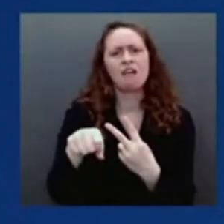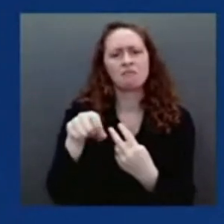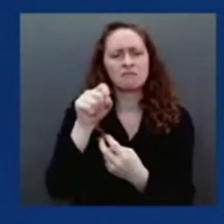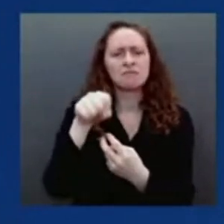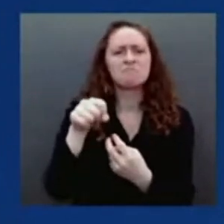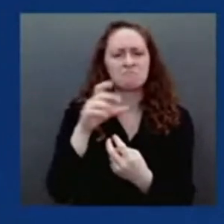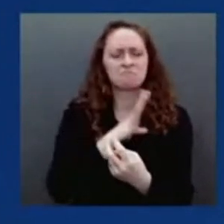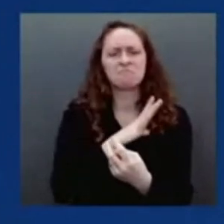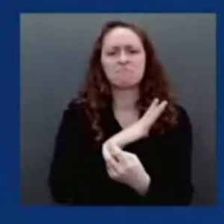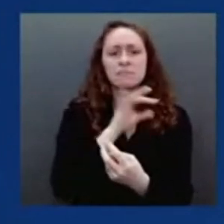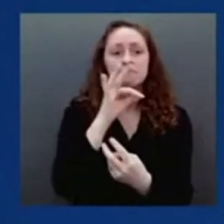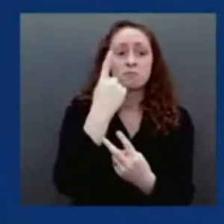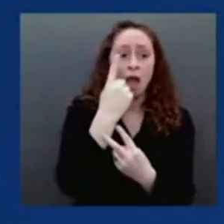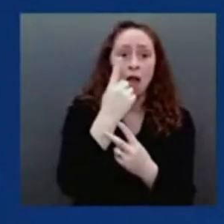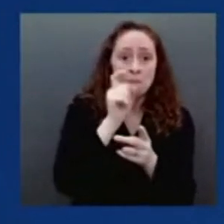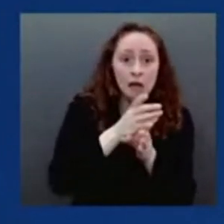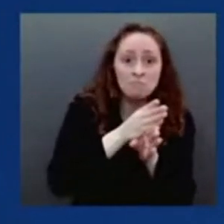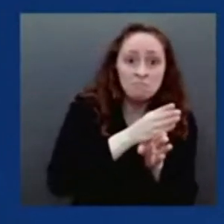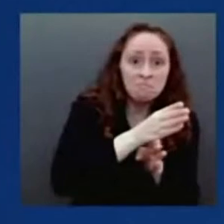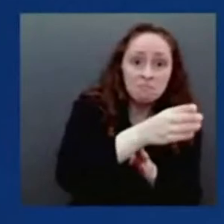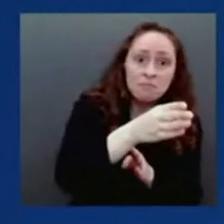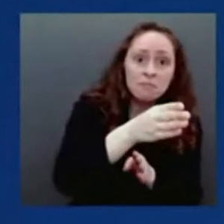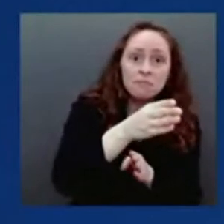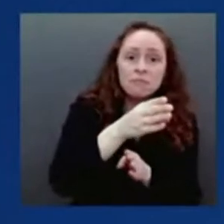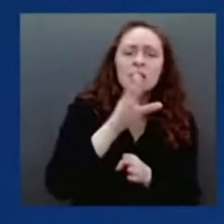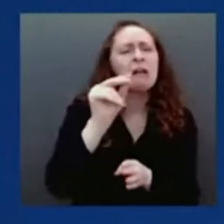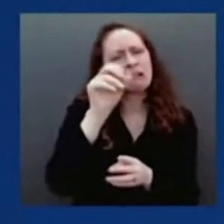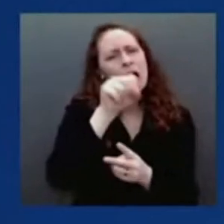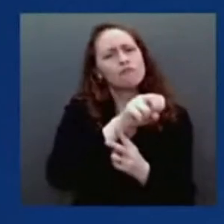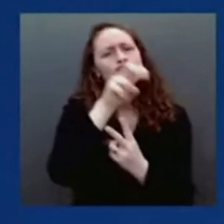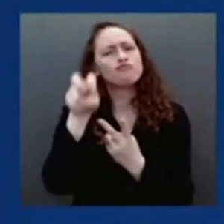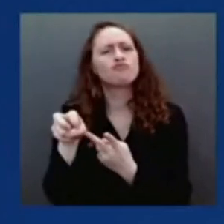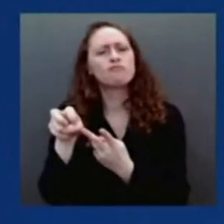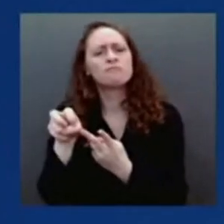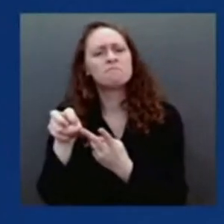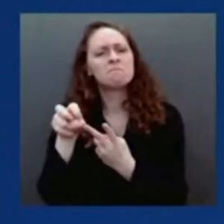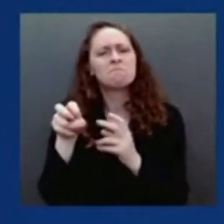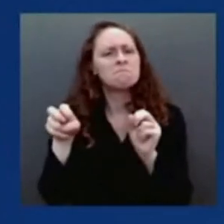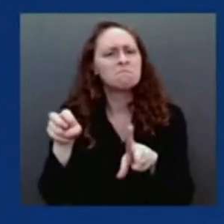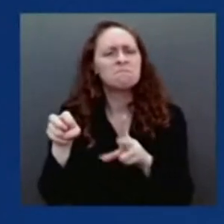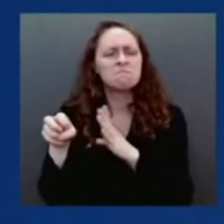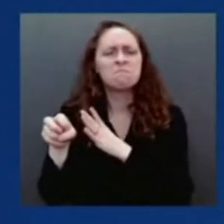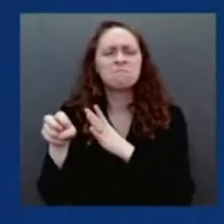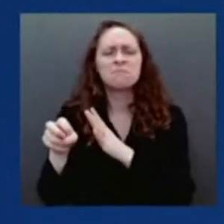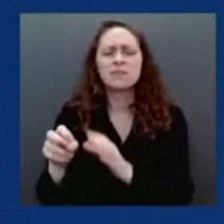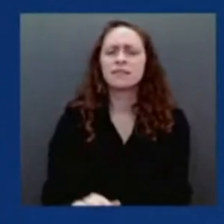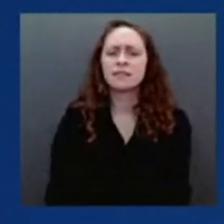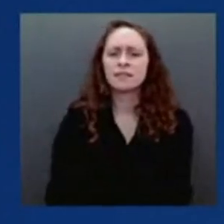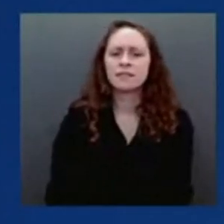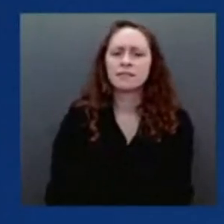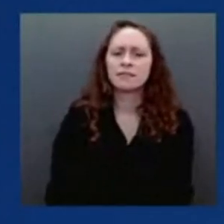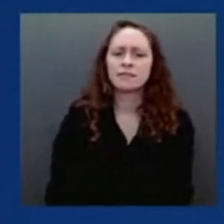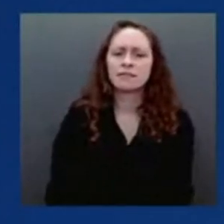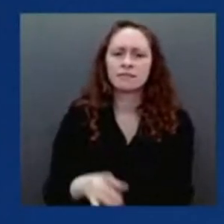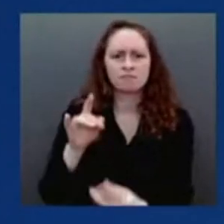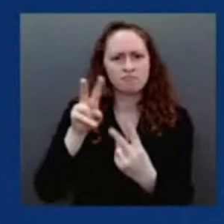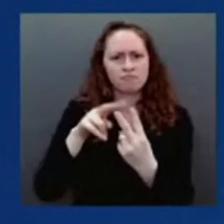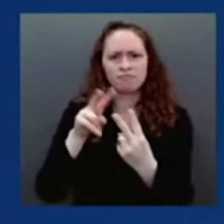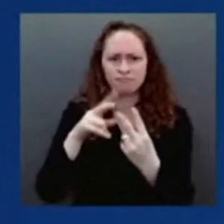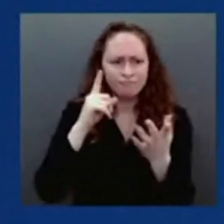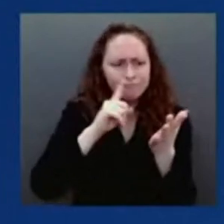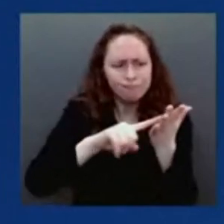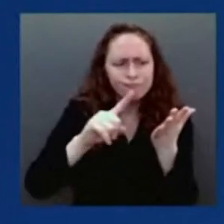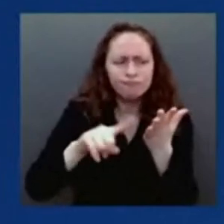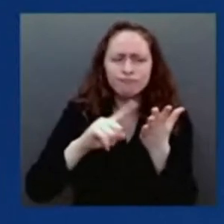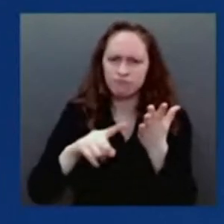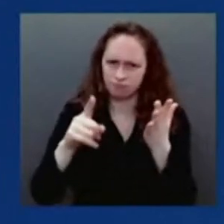very interestingly that it works quite well, that they do boost each other rather well. So in that regard, we feel